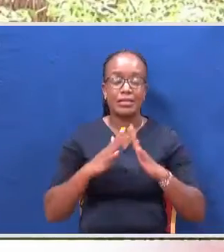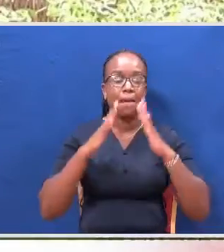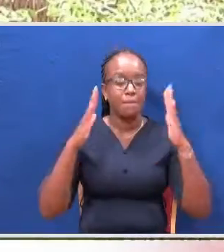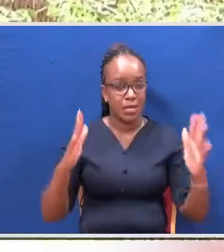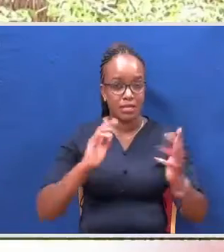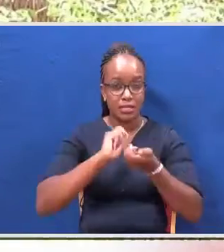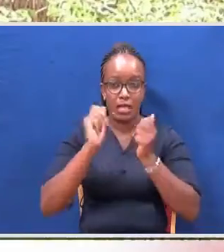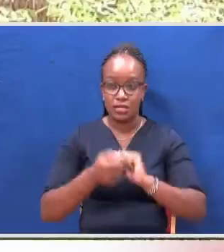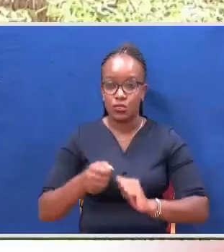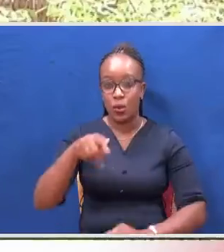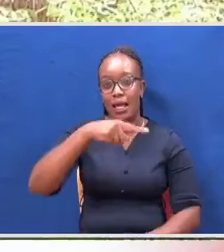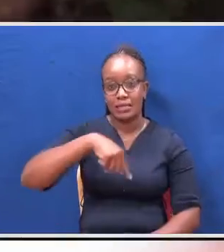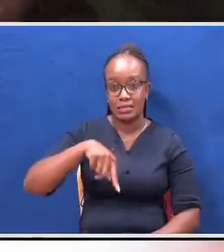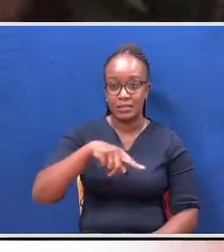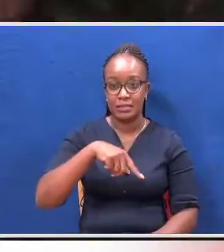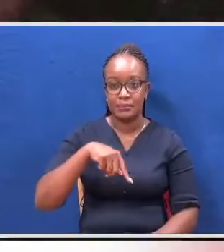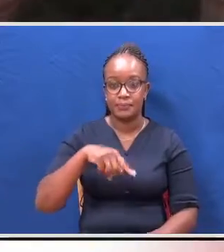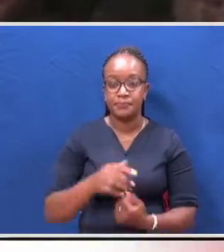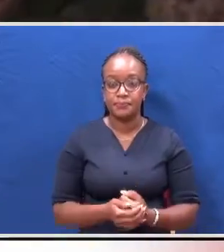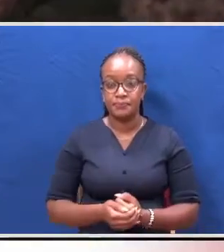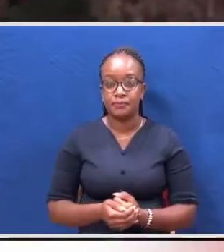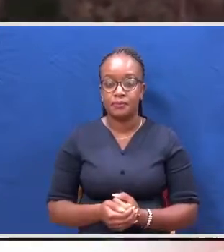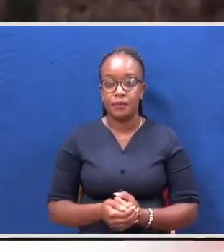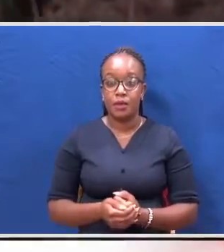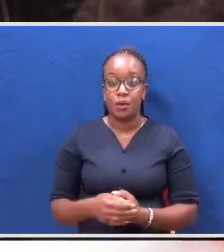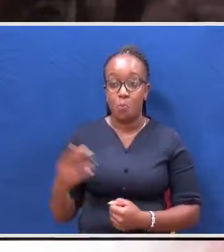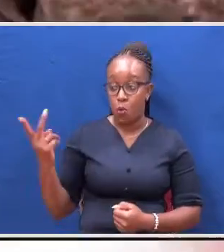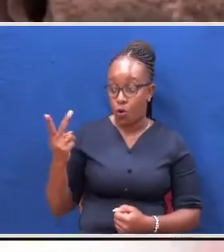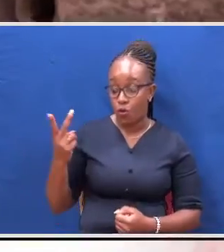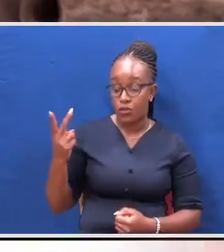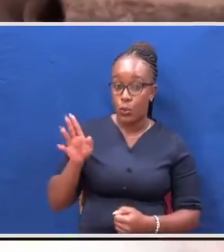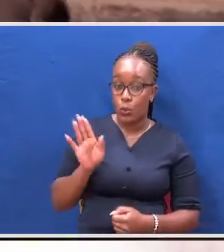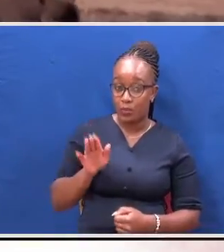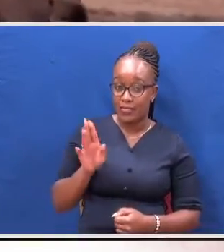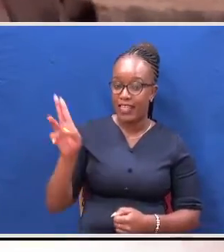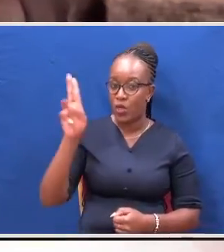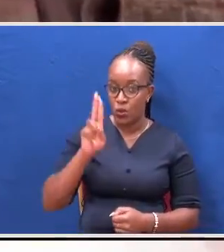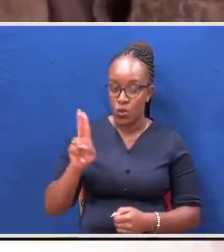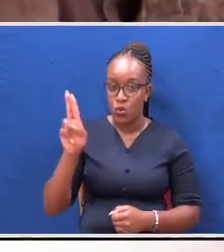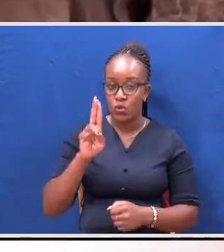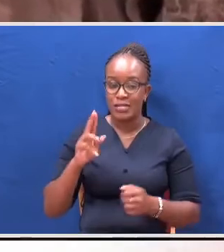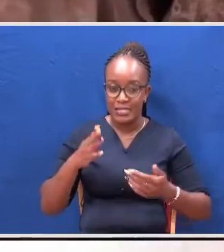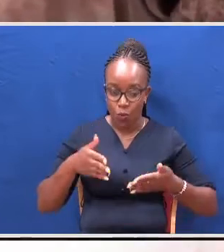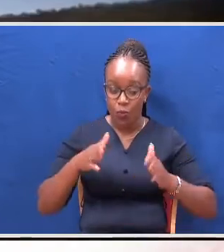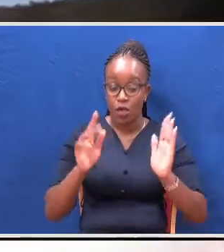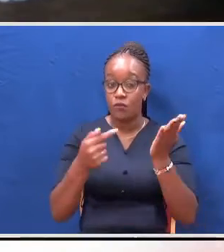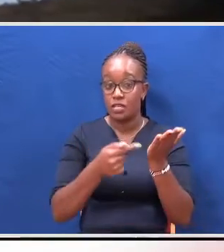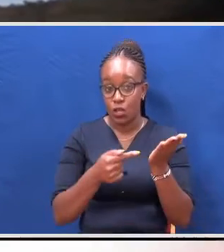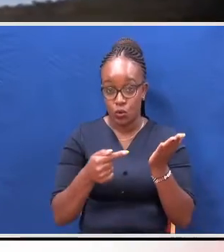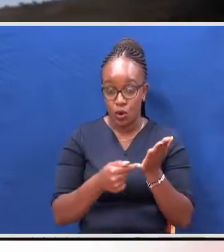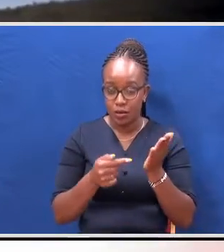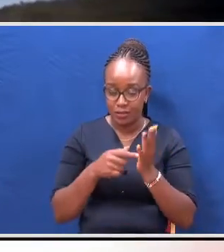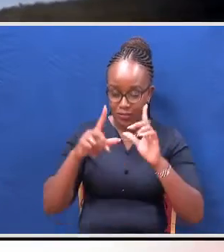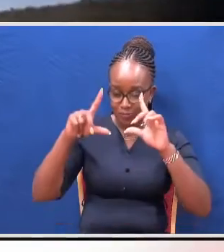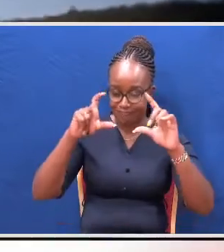change that we want to bring out to people mkabela and her colleagues use the same model of phone for communication to capture images